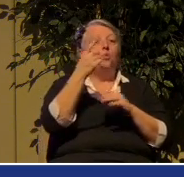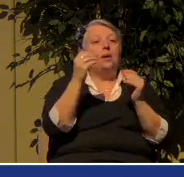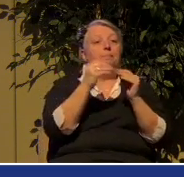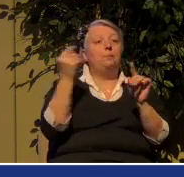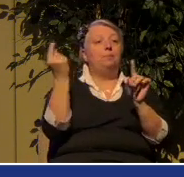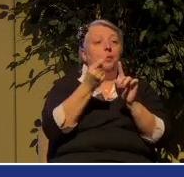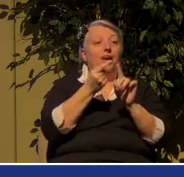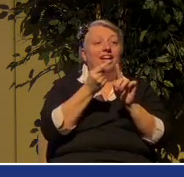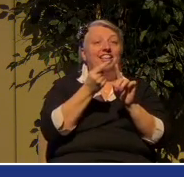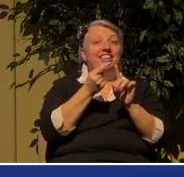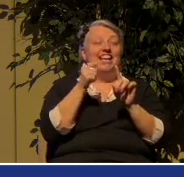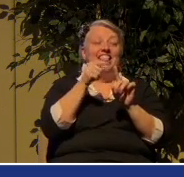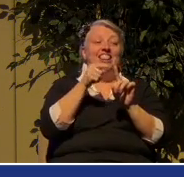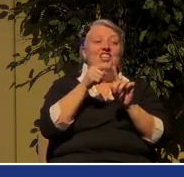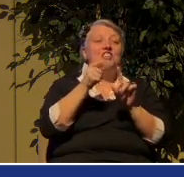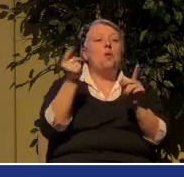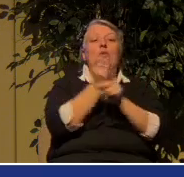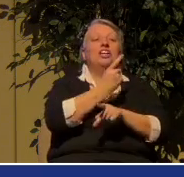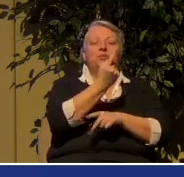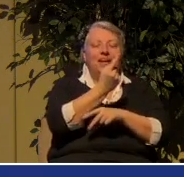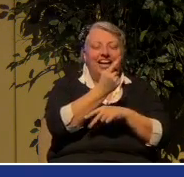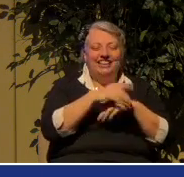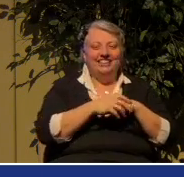one. Just warning you.